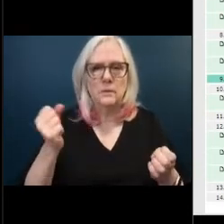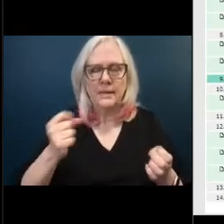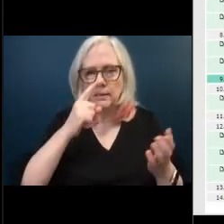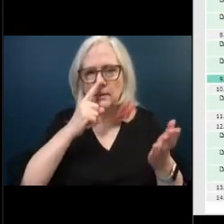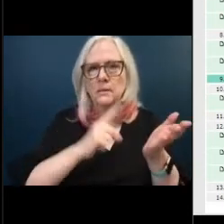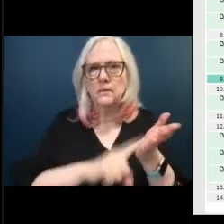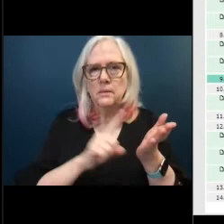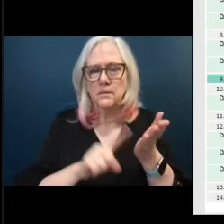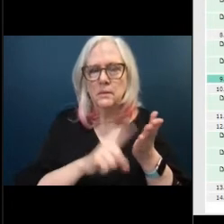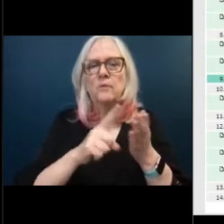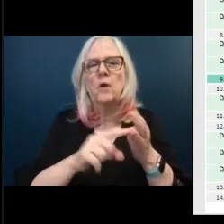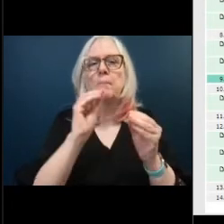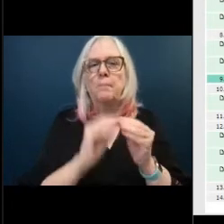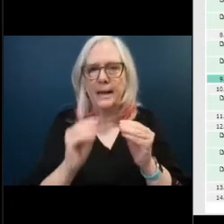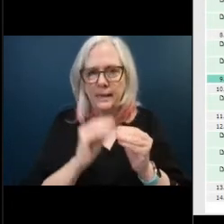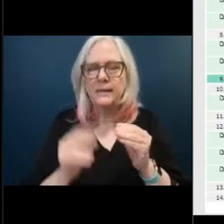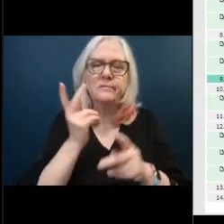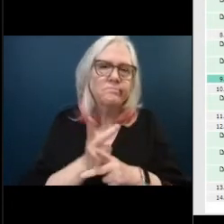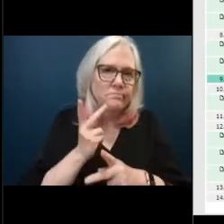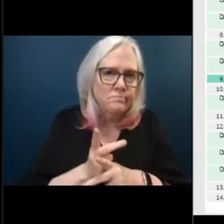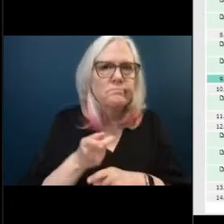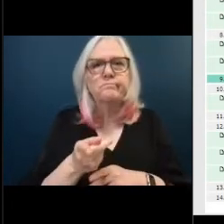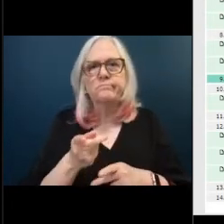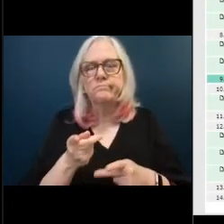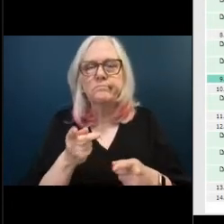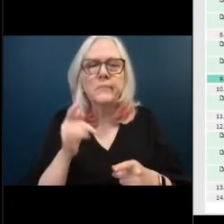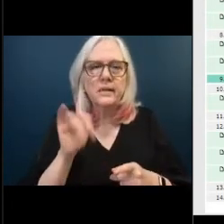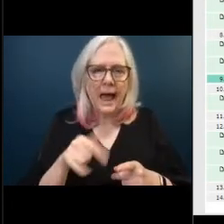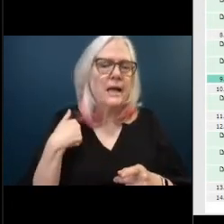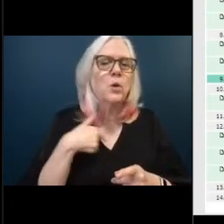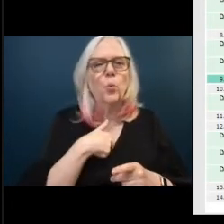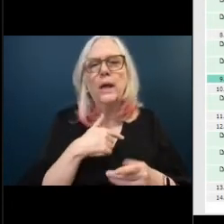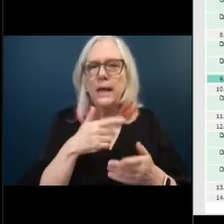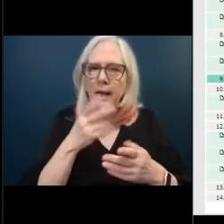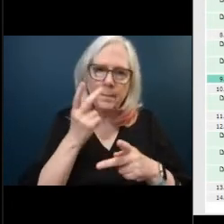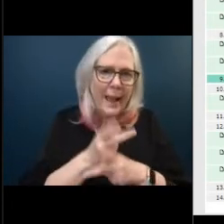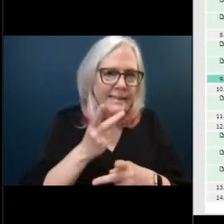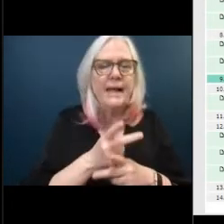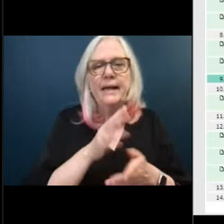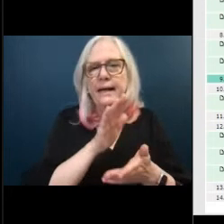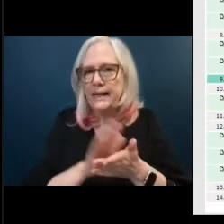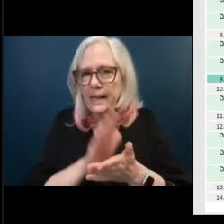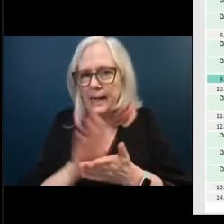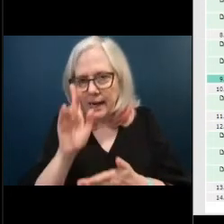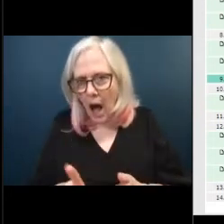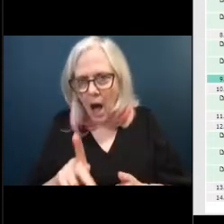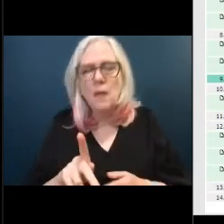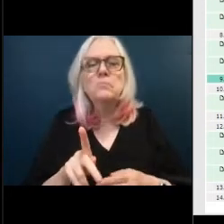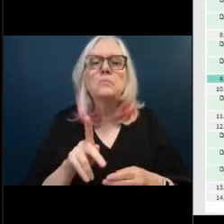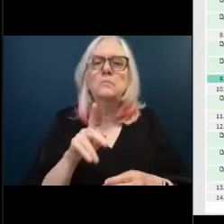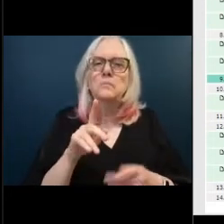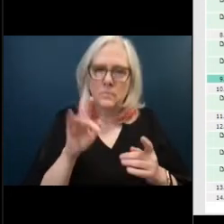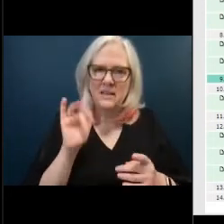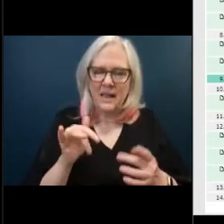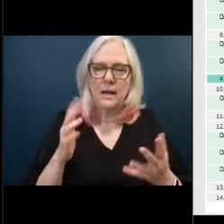perspective it's on our schedule to get maintained and cleaned up and the aesthetics of it as far as inspection goes and i'll have to get with casey